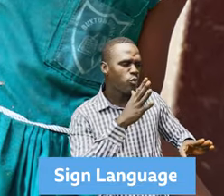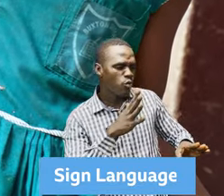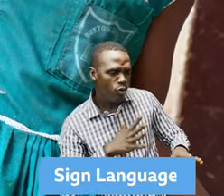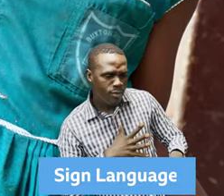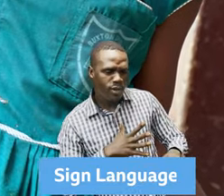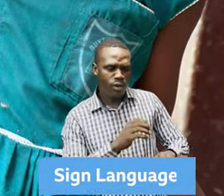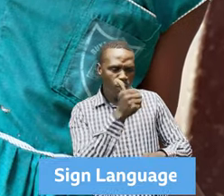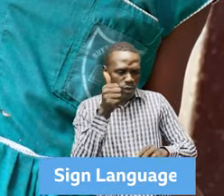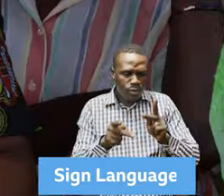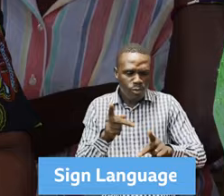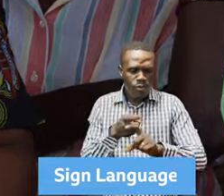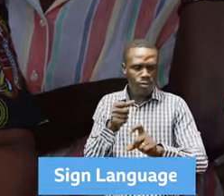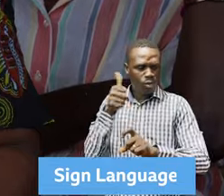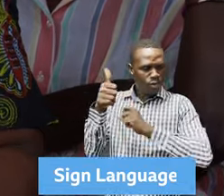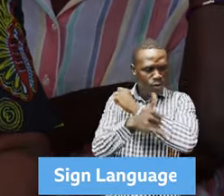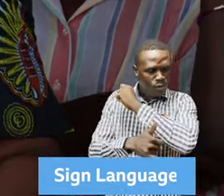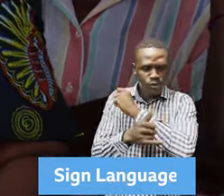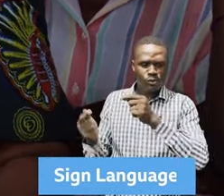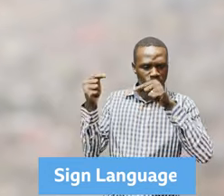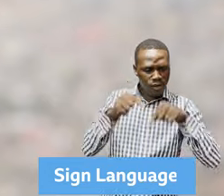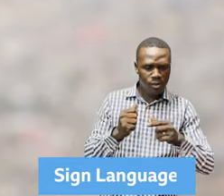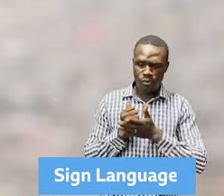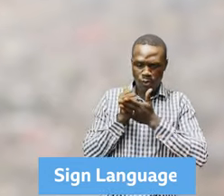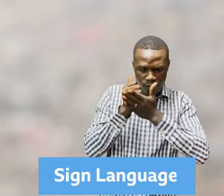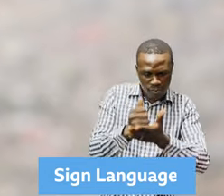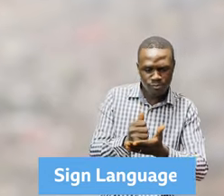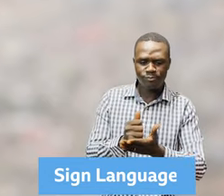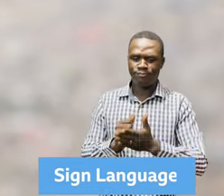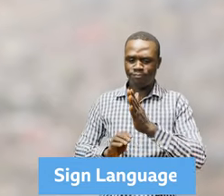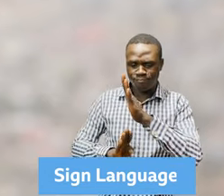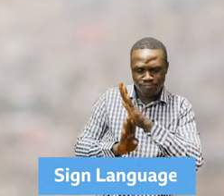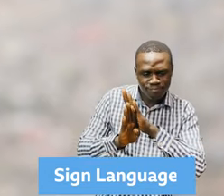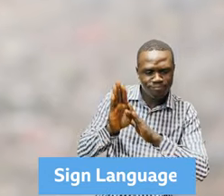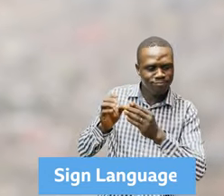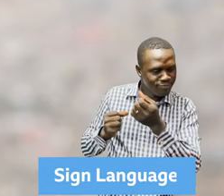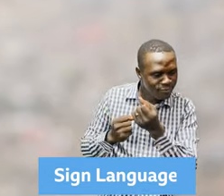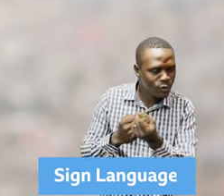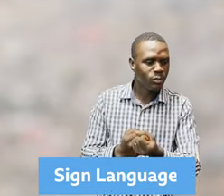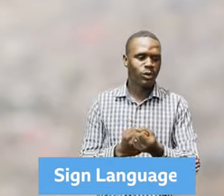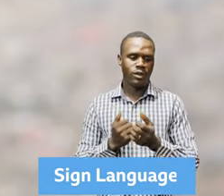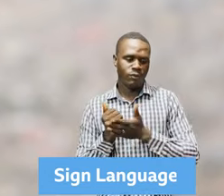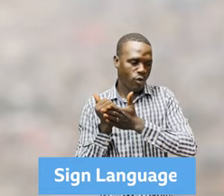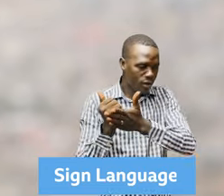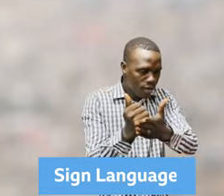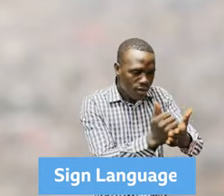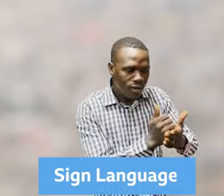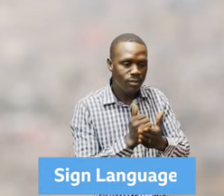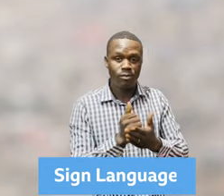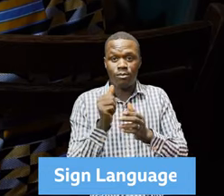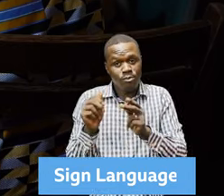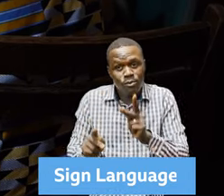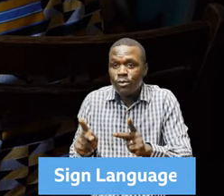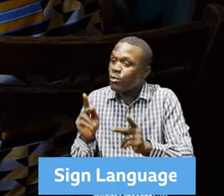including children, women and migrants, through development and review of legal and policy frameworks,